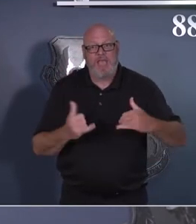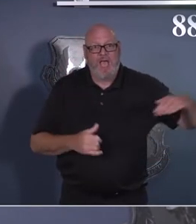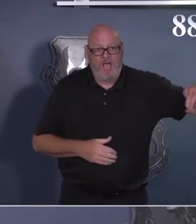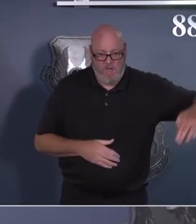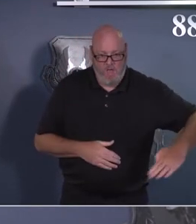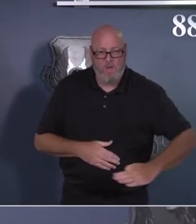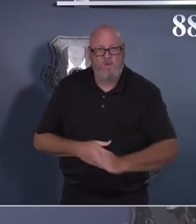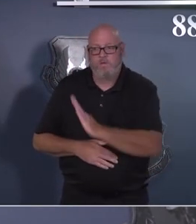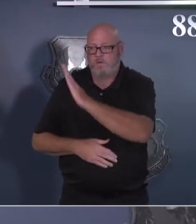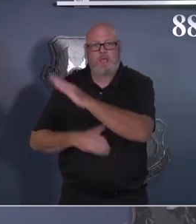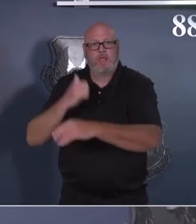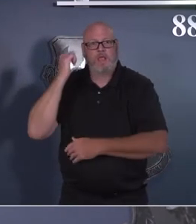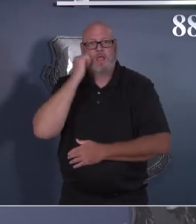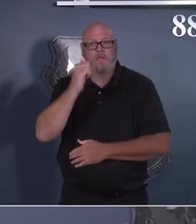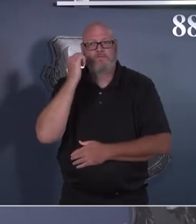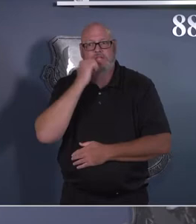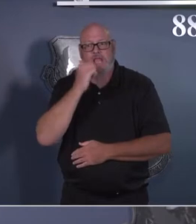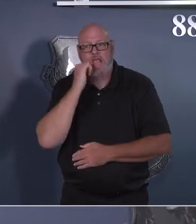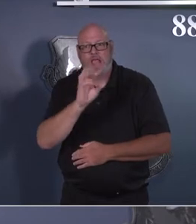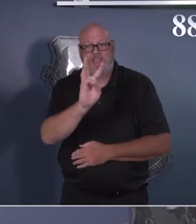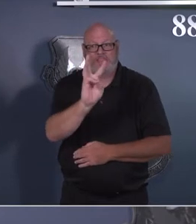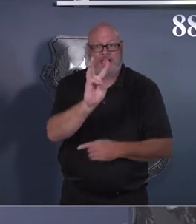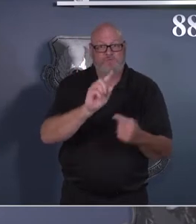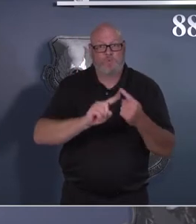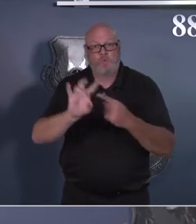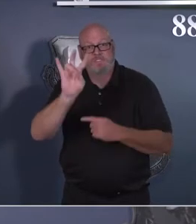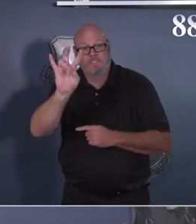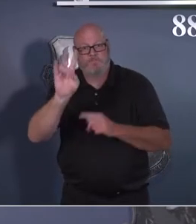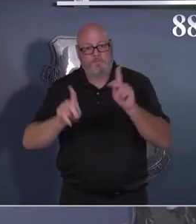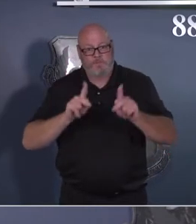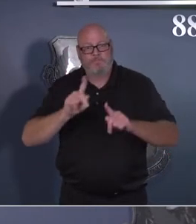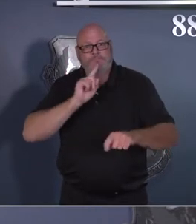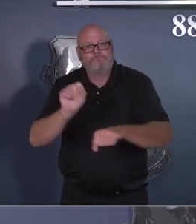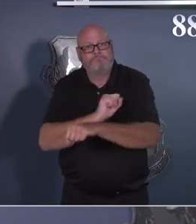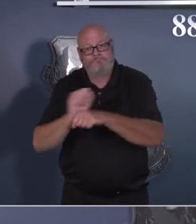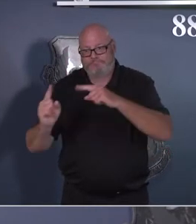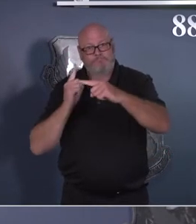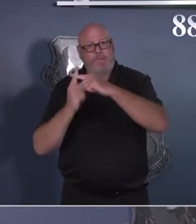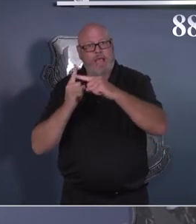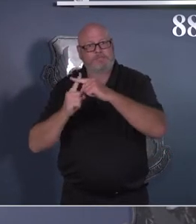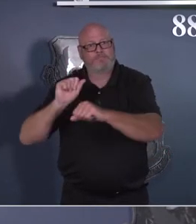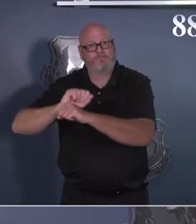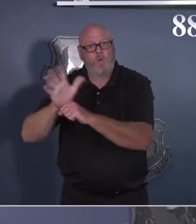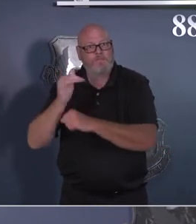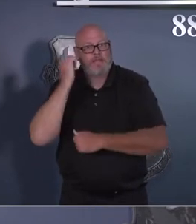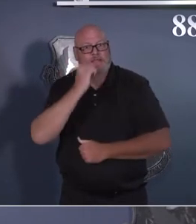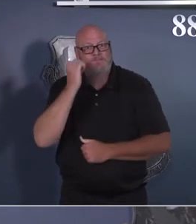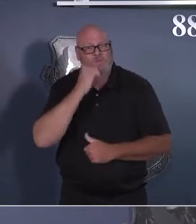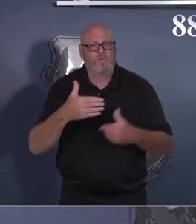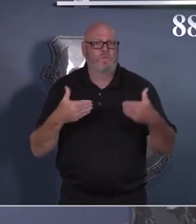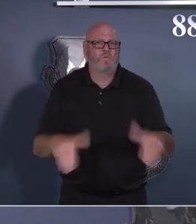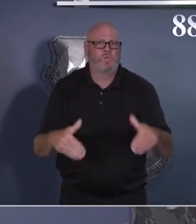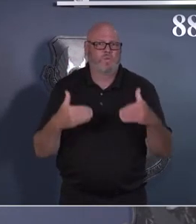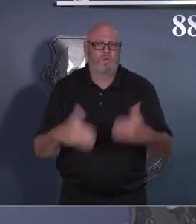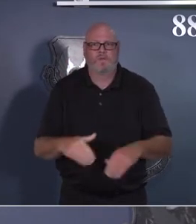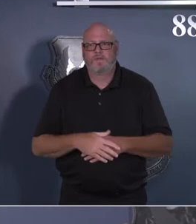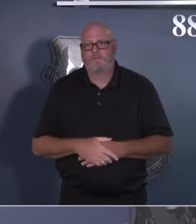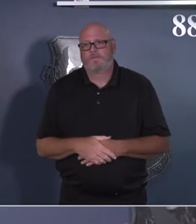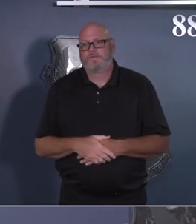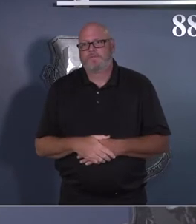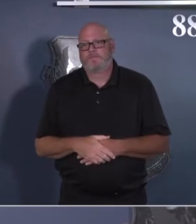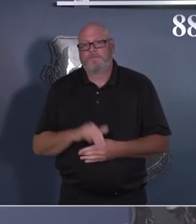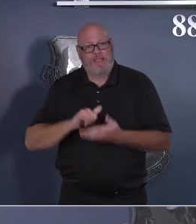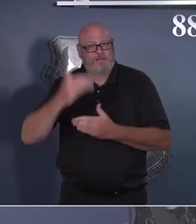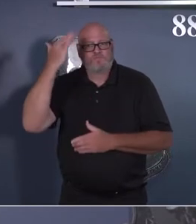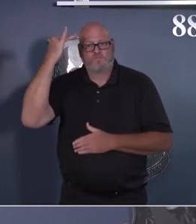for health protection condition Bravo does for us. It helps us put extra precautions in place to protect the team and protect the